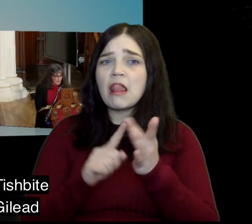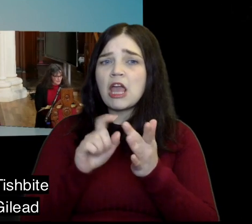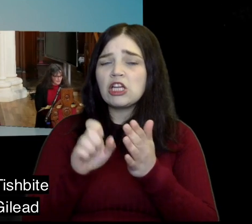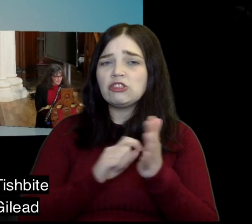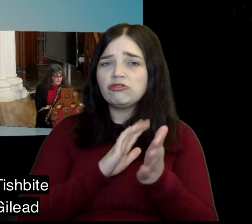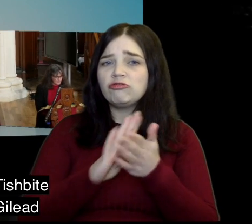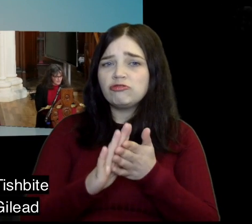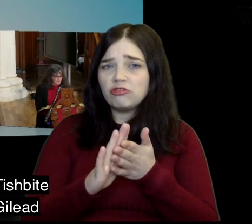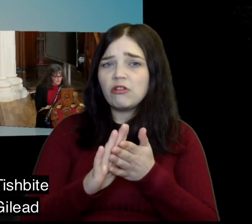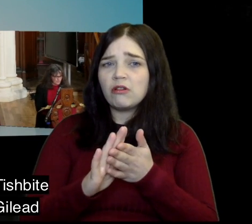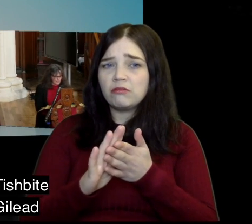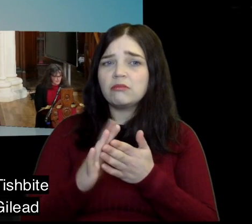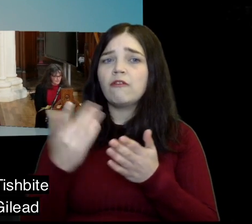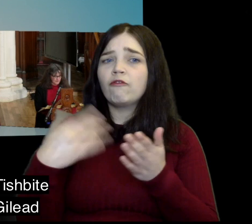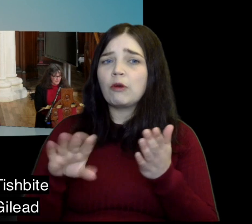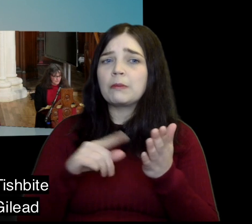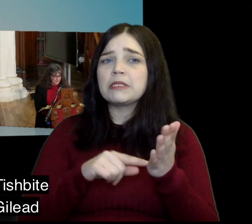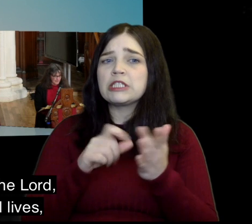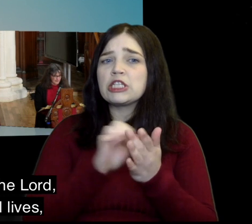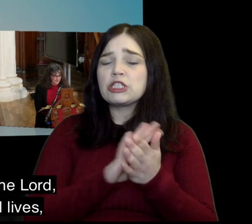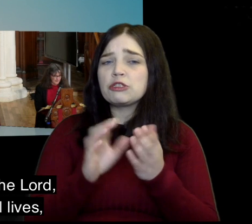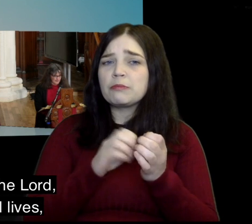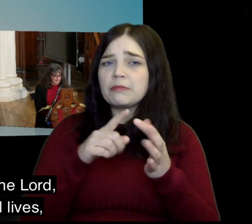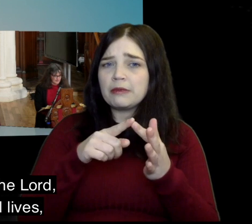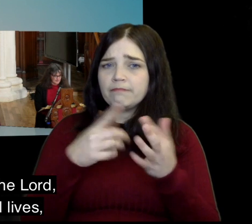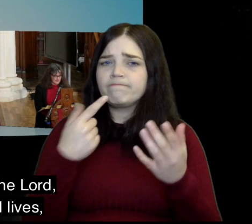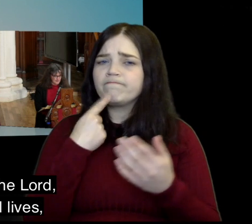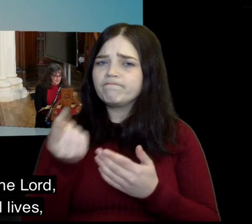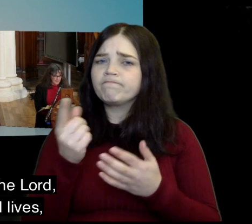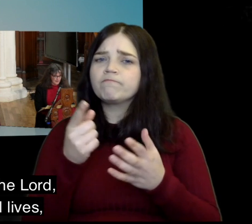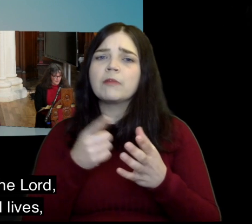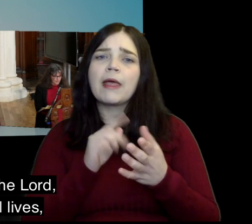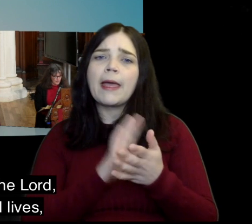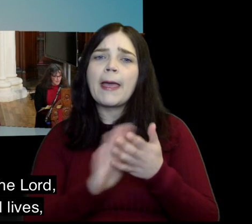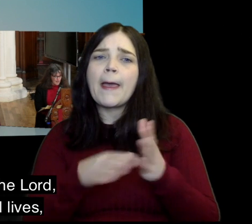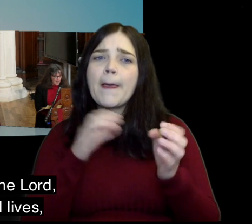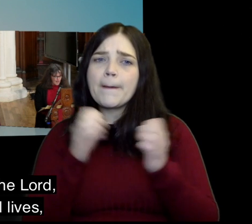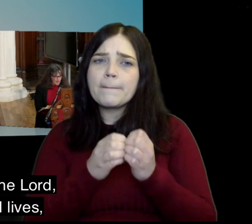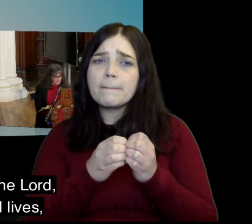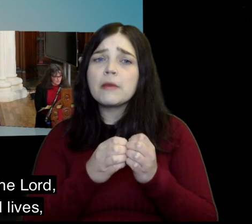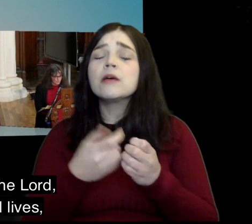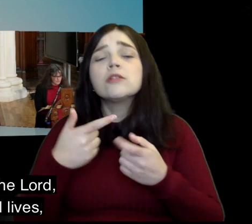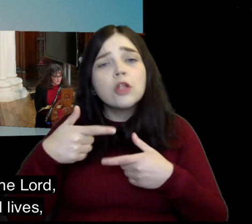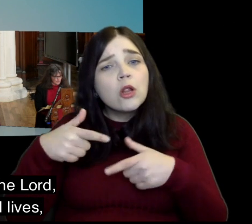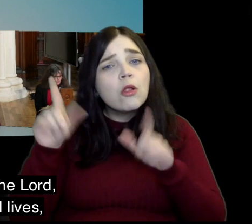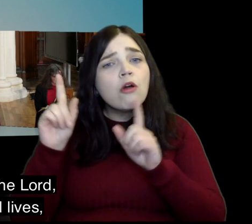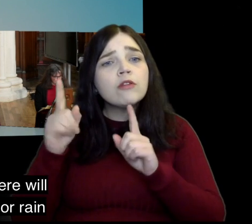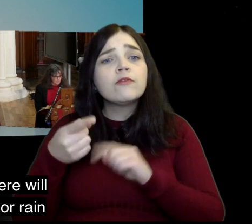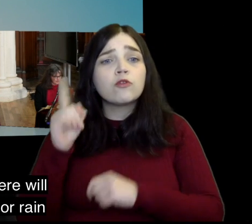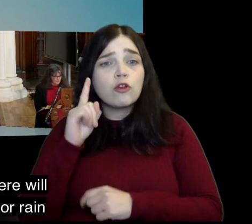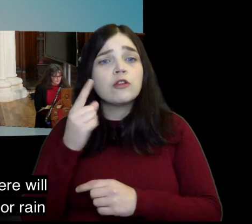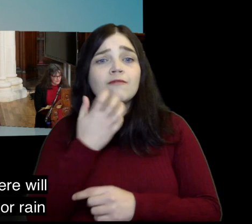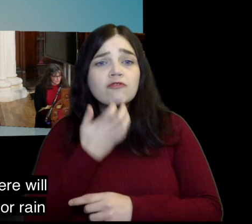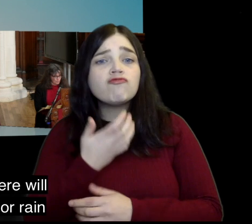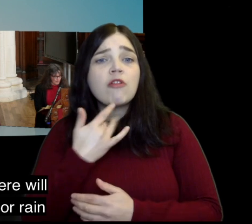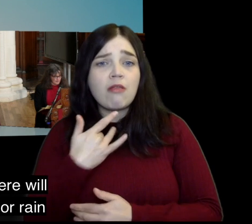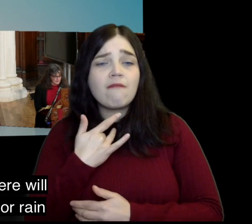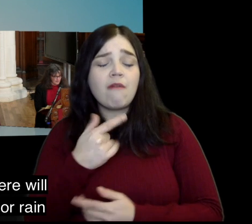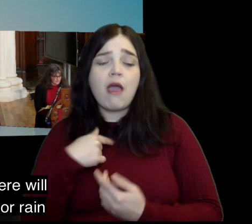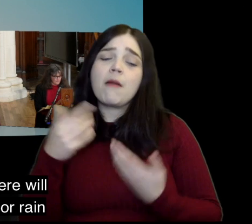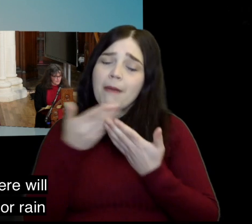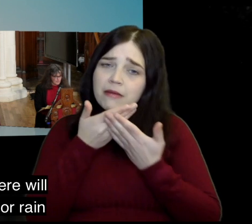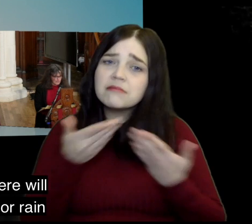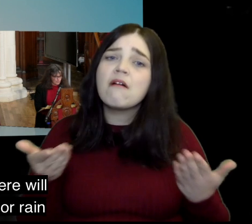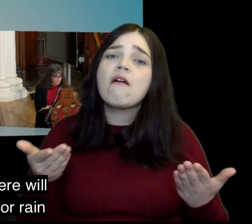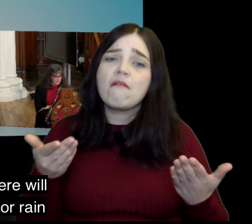Now Elijah the Tishbite from Tishbe in Gilead said to Ahab As the Lord the God of Israel lives whom I